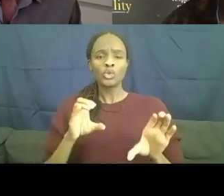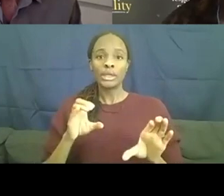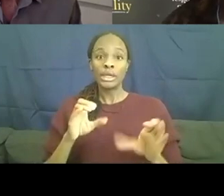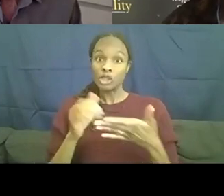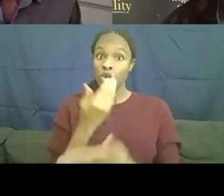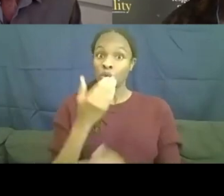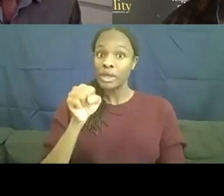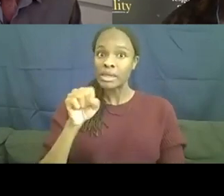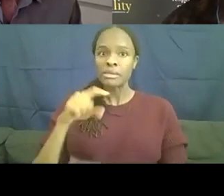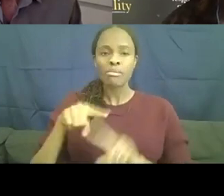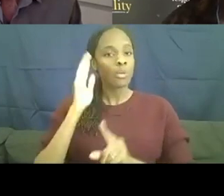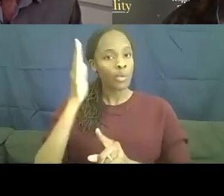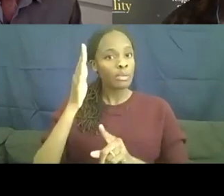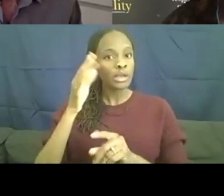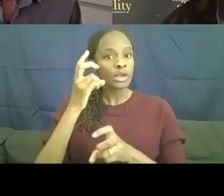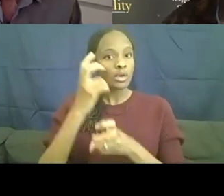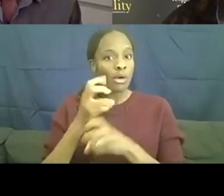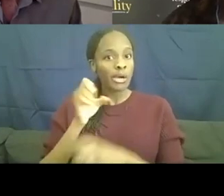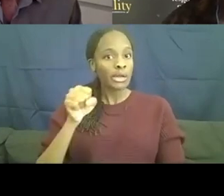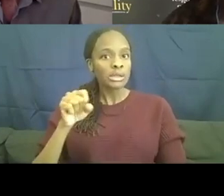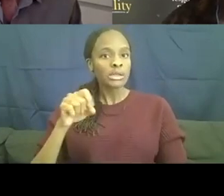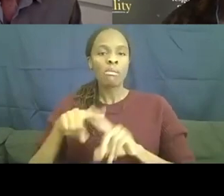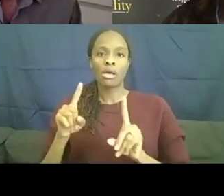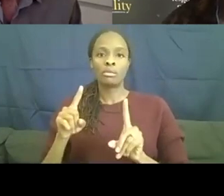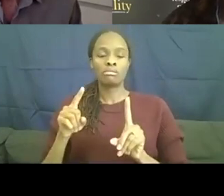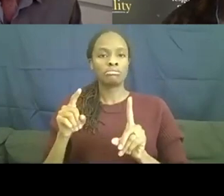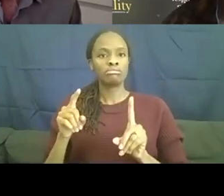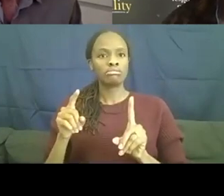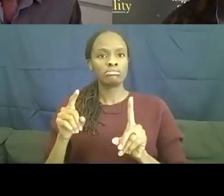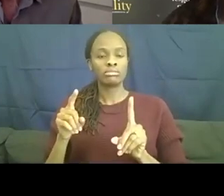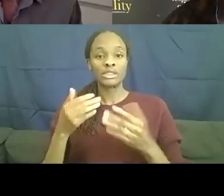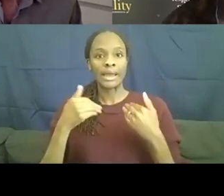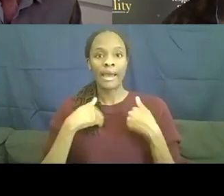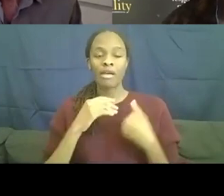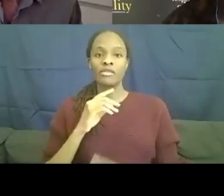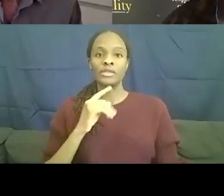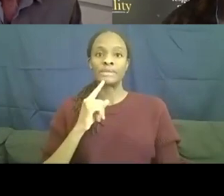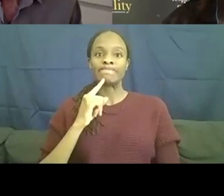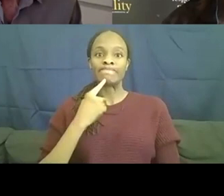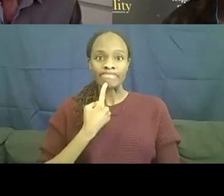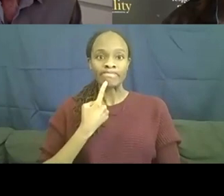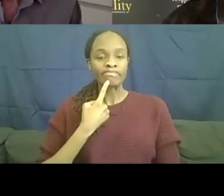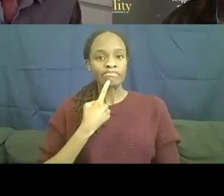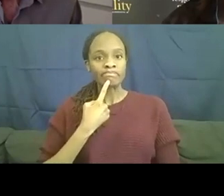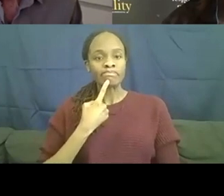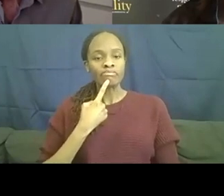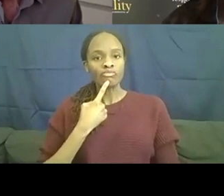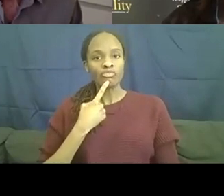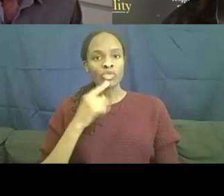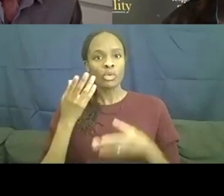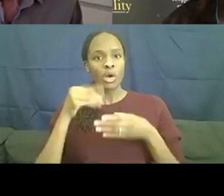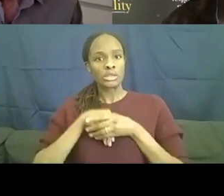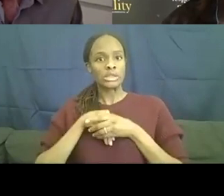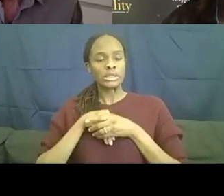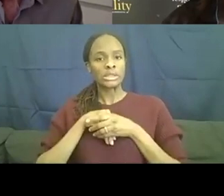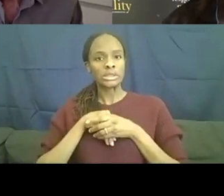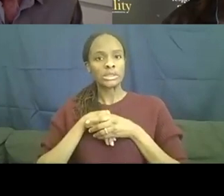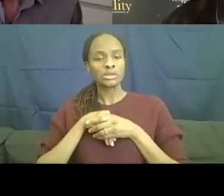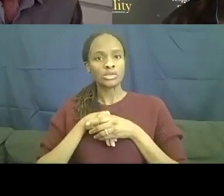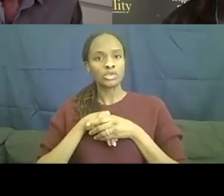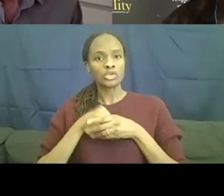to have a, a, a, a severely autistic student in classes,